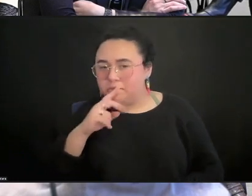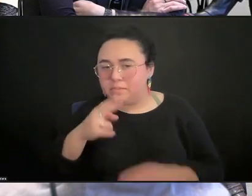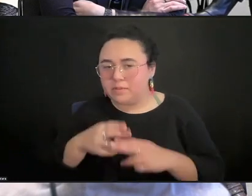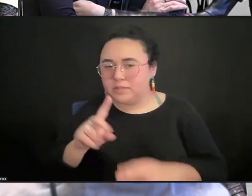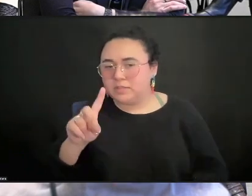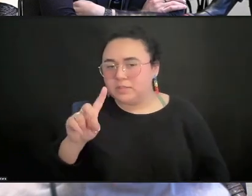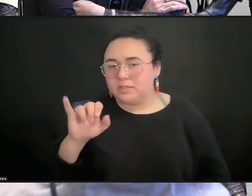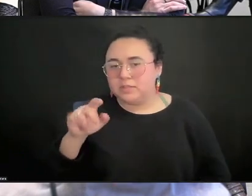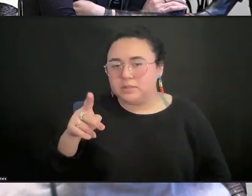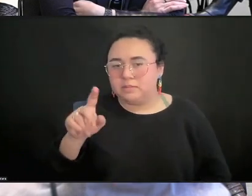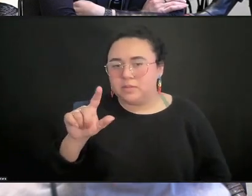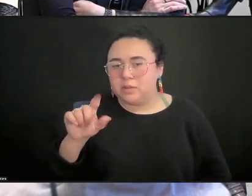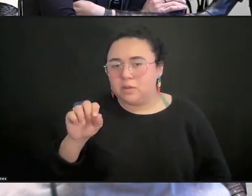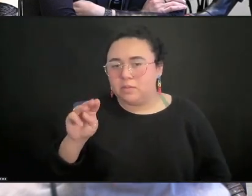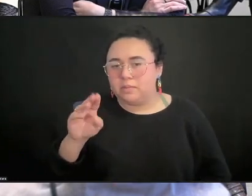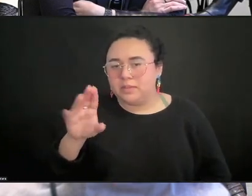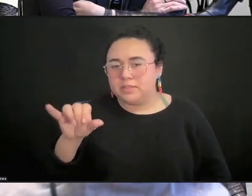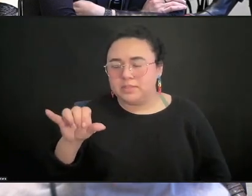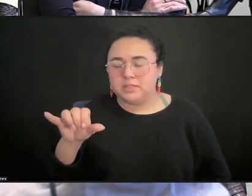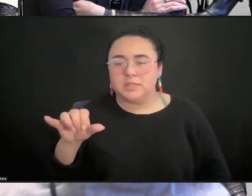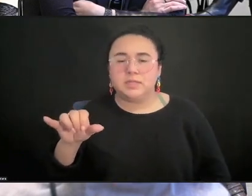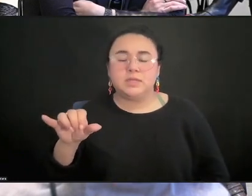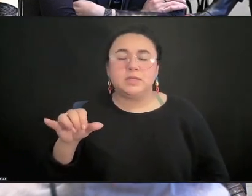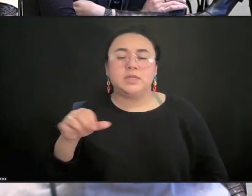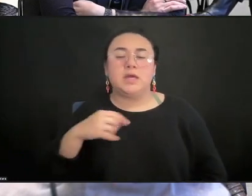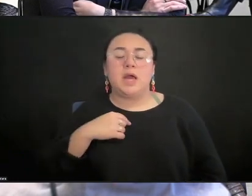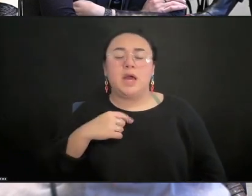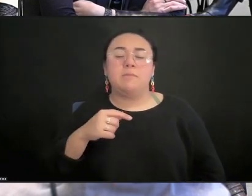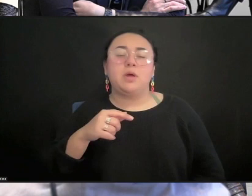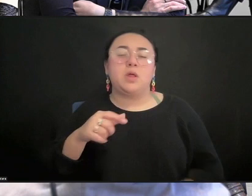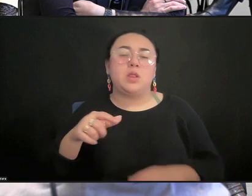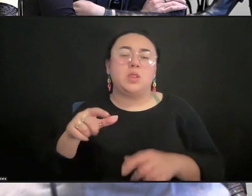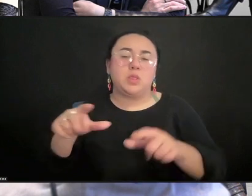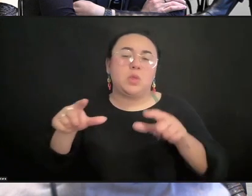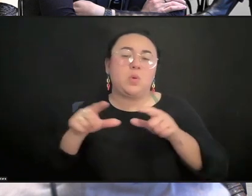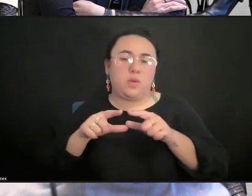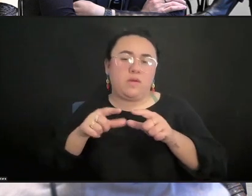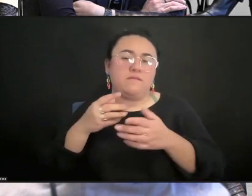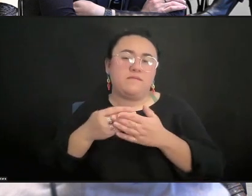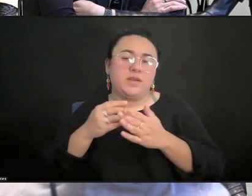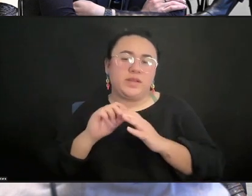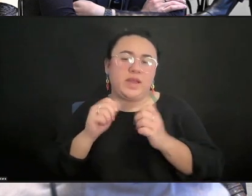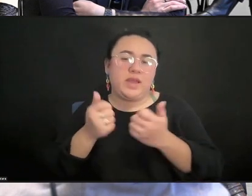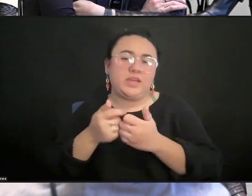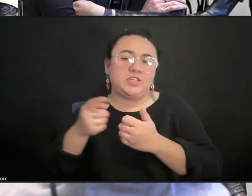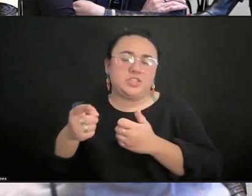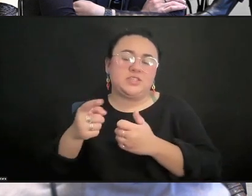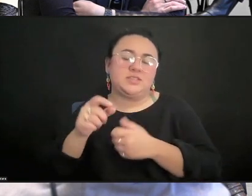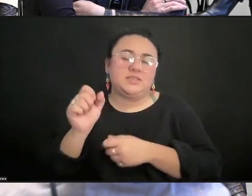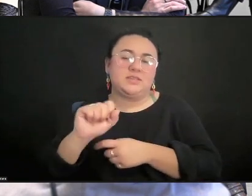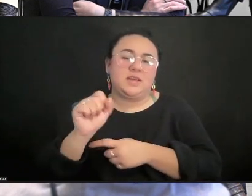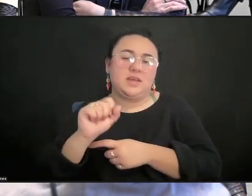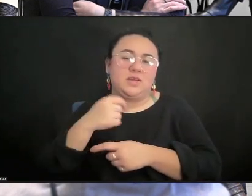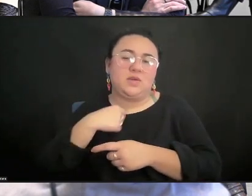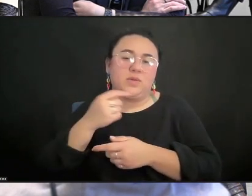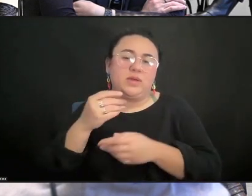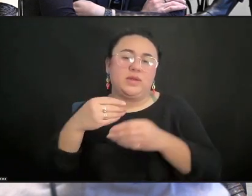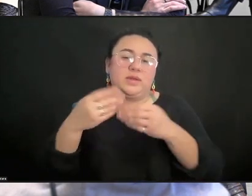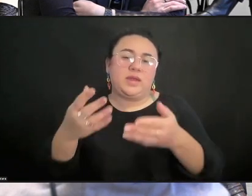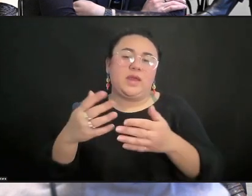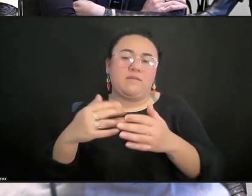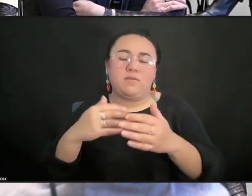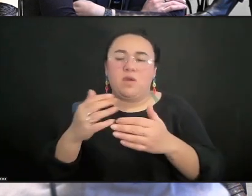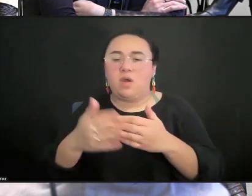quasi-governmental funding agency, a local funding agency in the Seattle area. And we administered nearly $15 million of